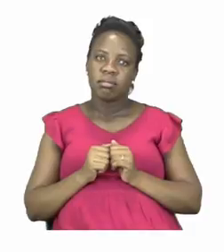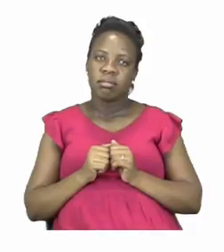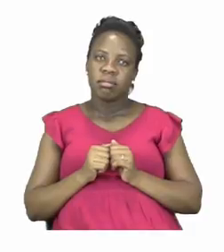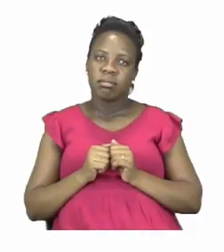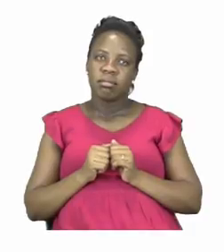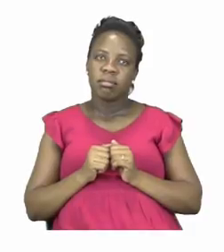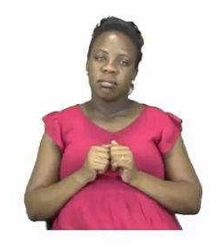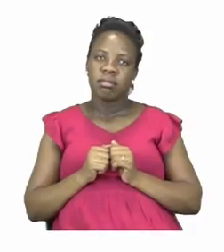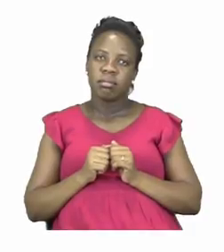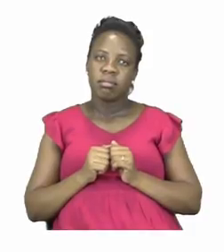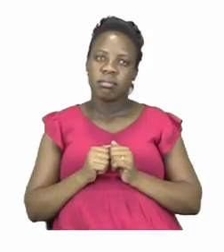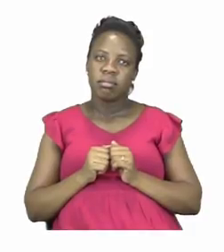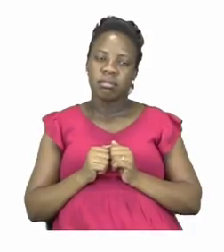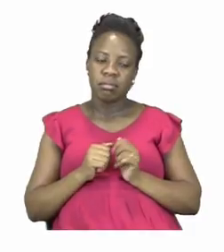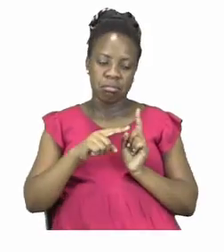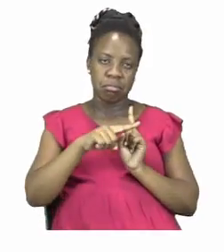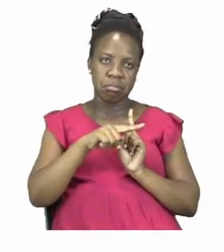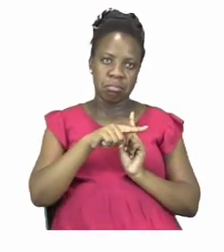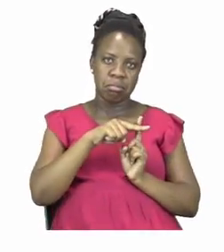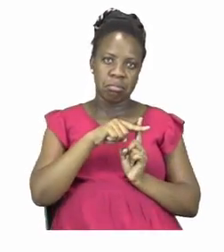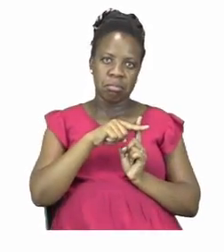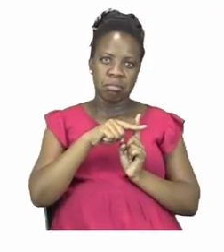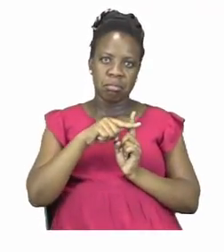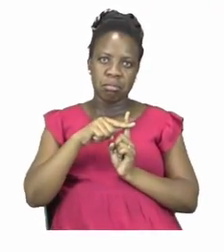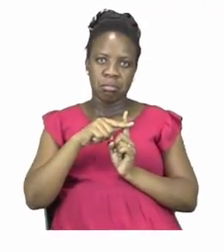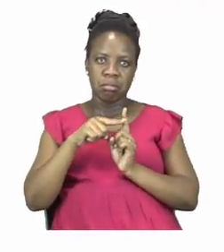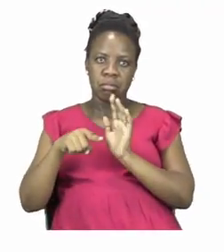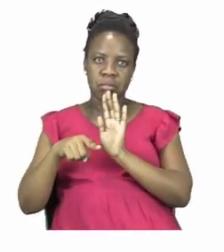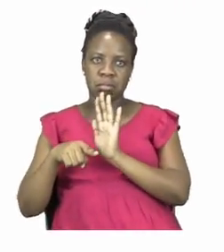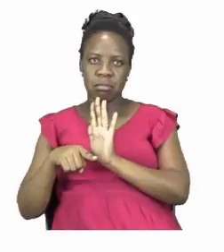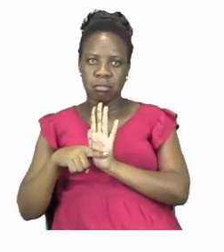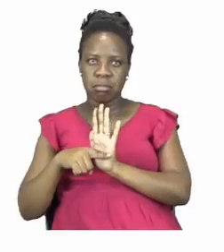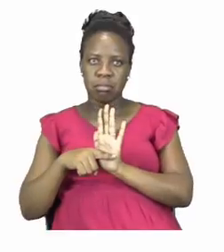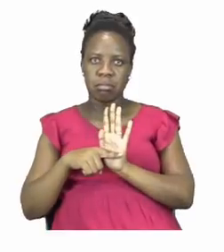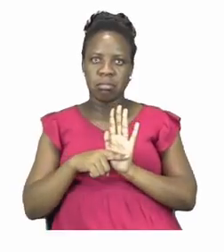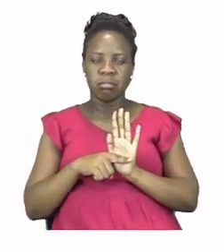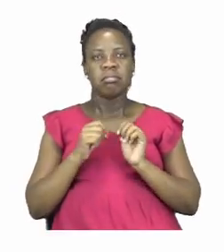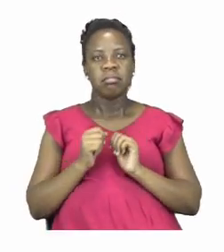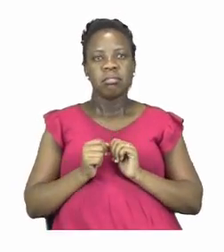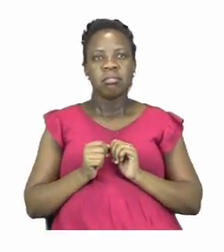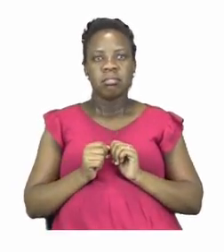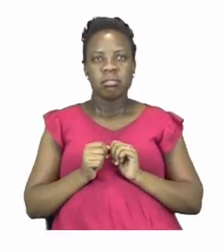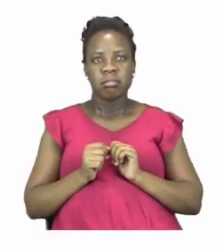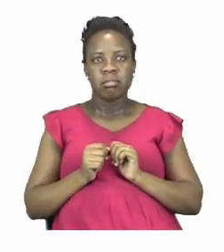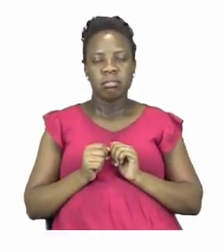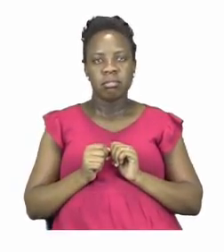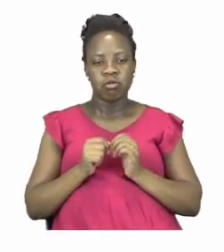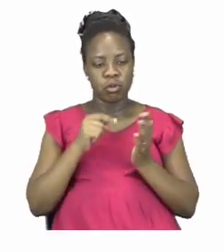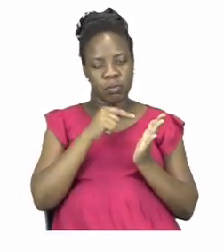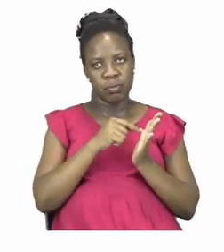give you a few sums which you must go ahead and complete or calculate.